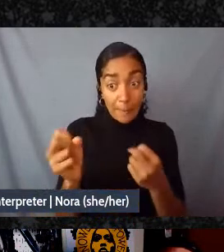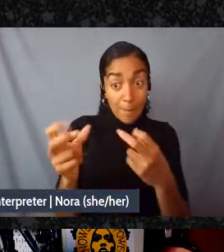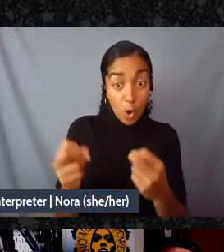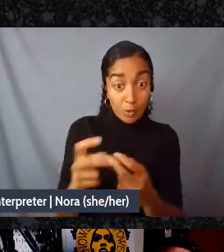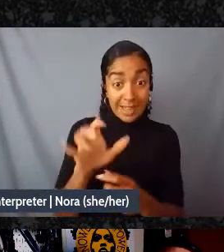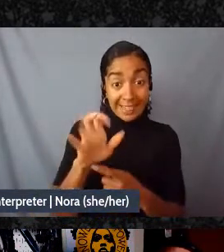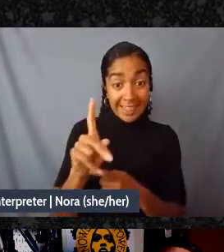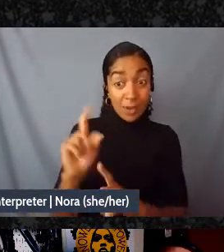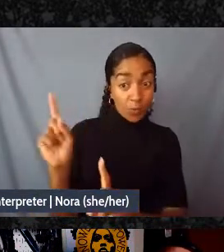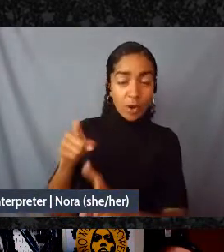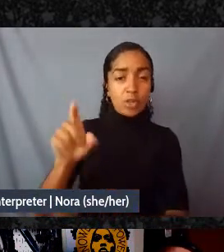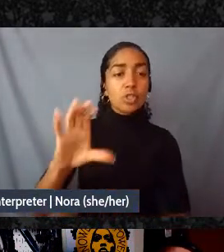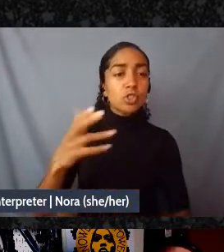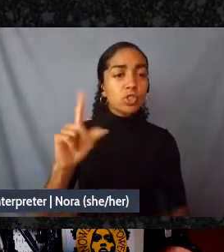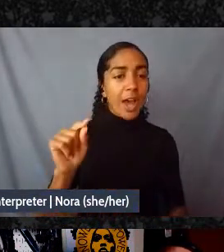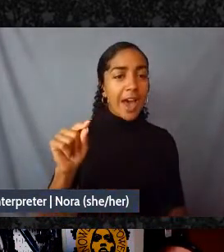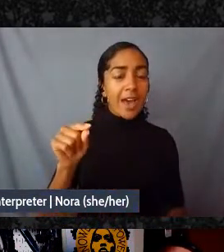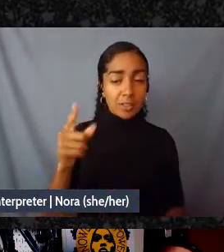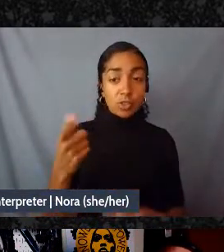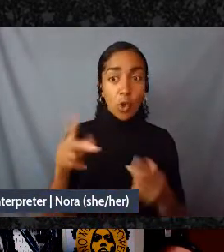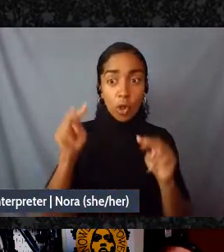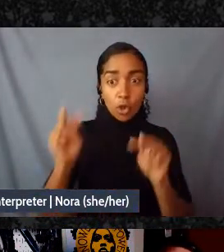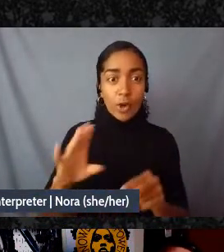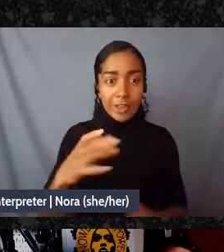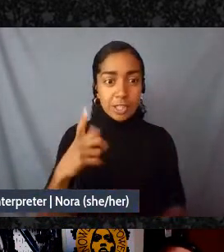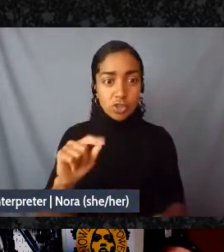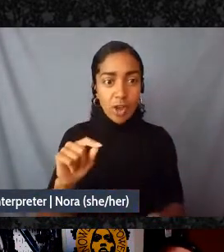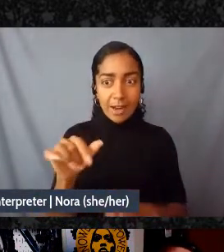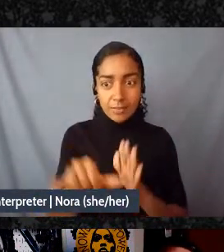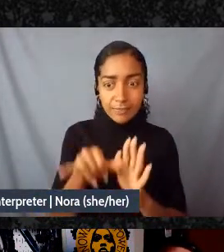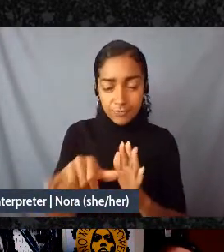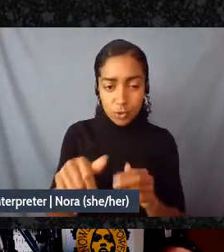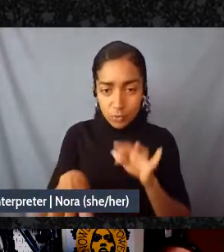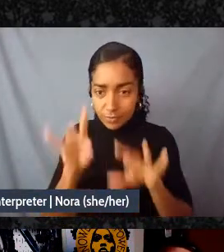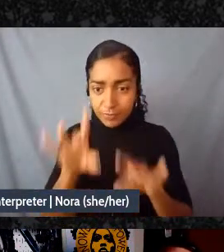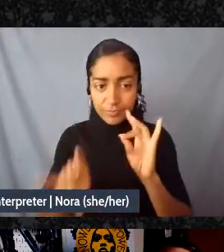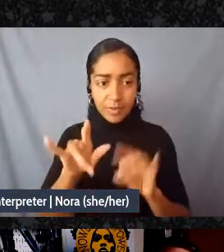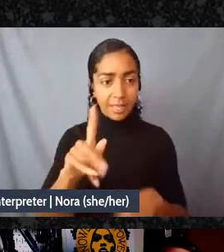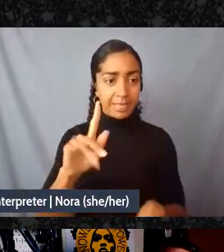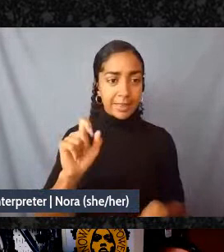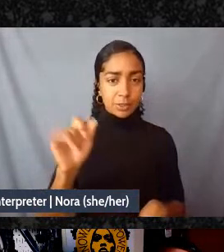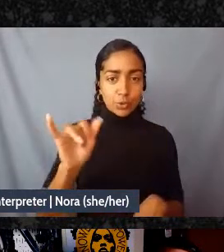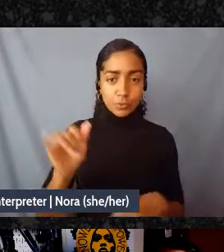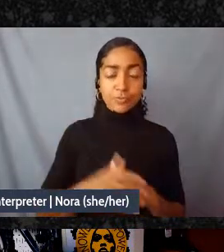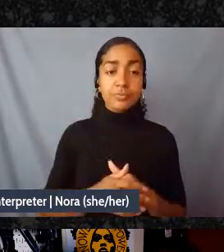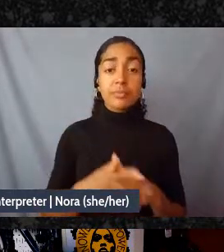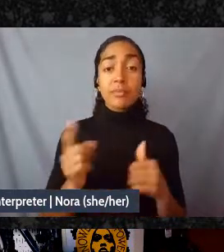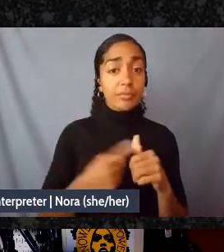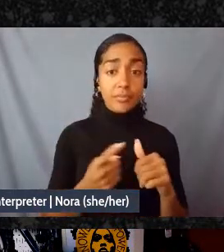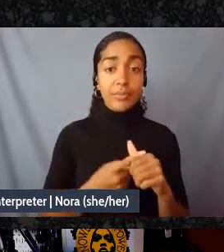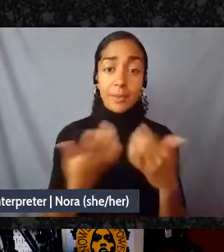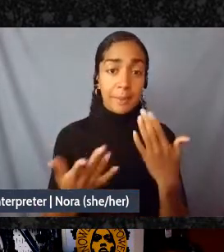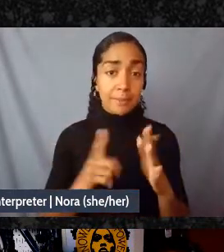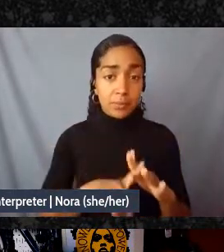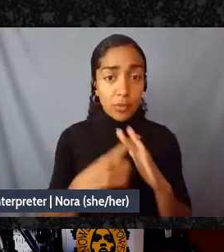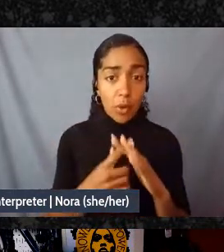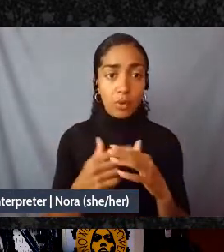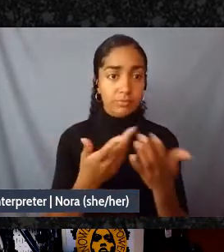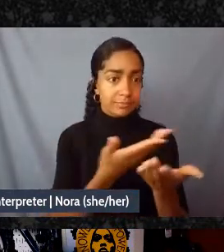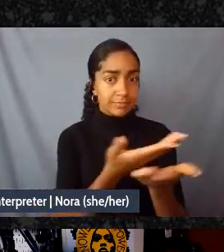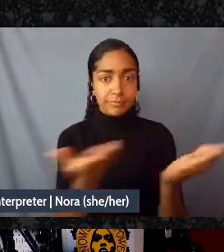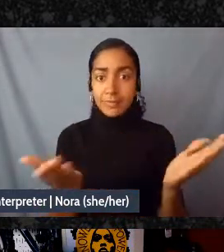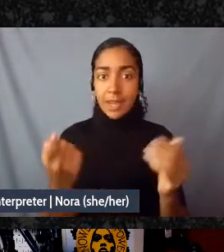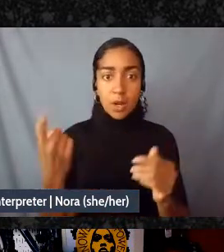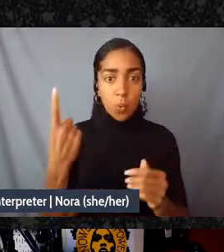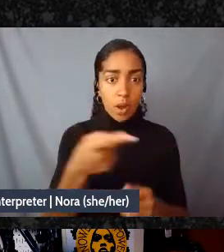so please go to the chat to be able to pick those up as well but yeah why don't we start with you know offering any of you an opportunity